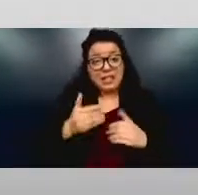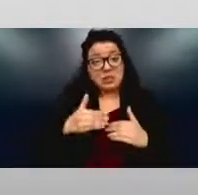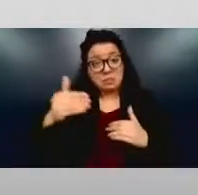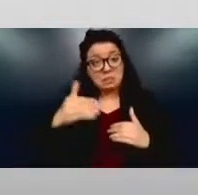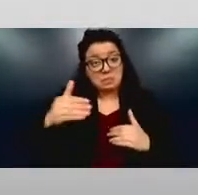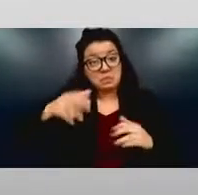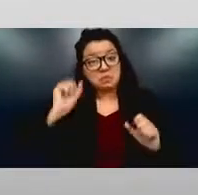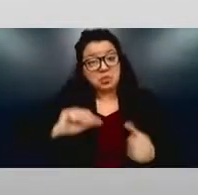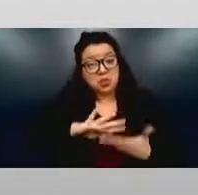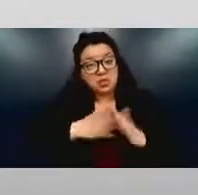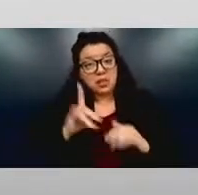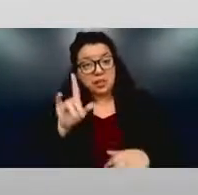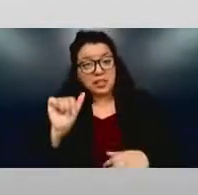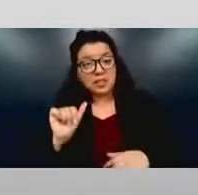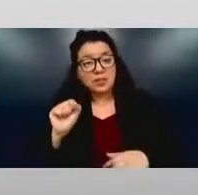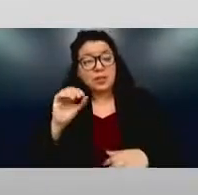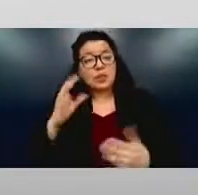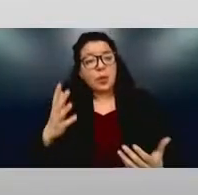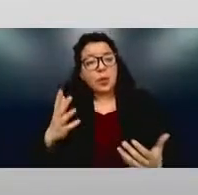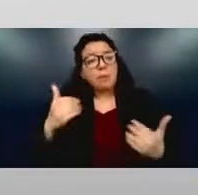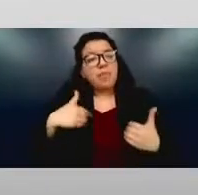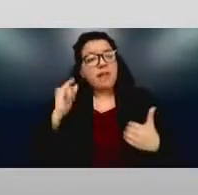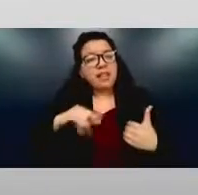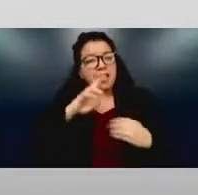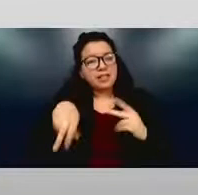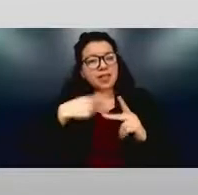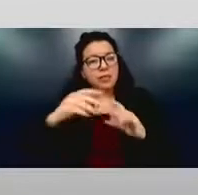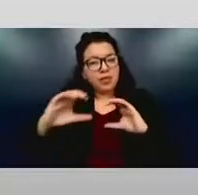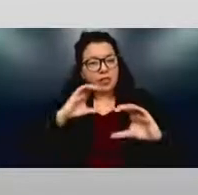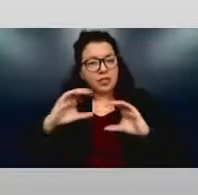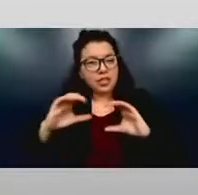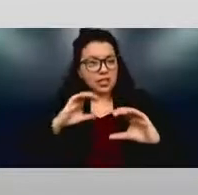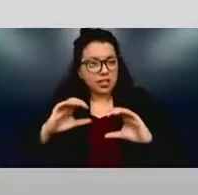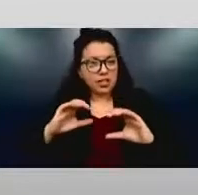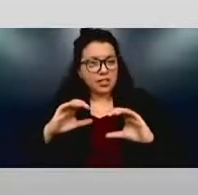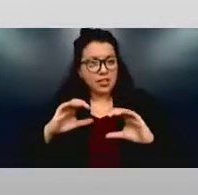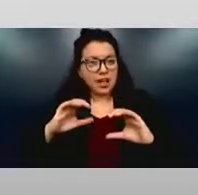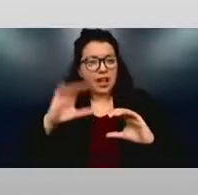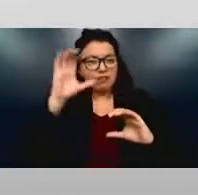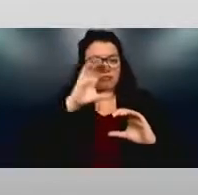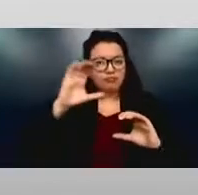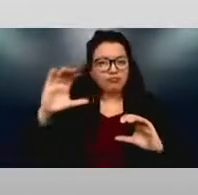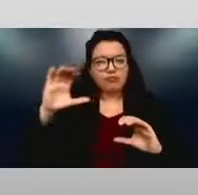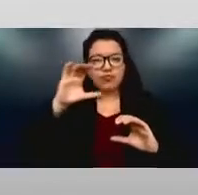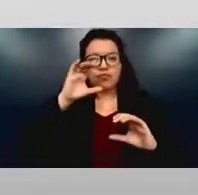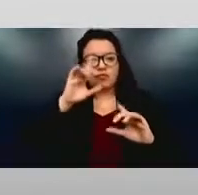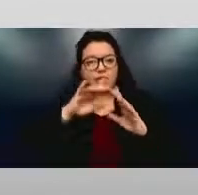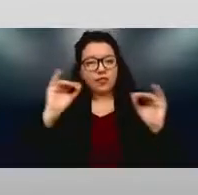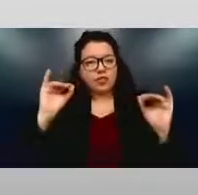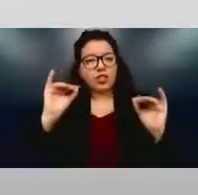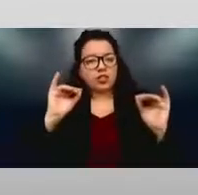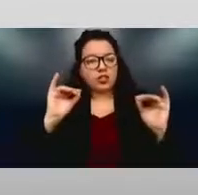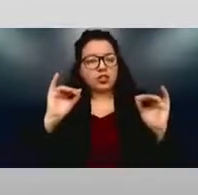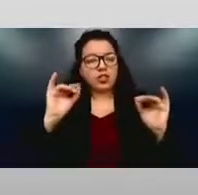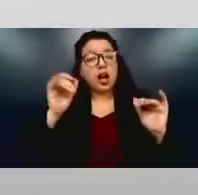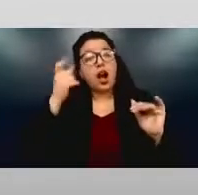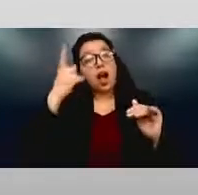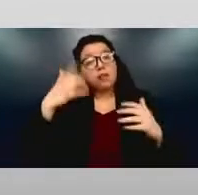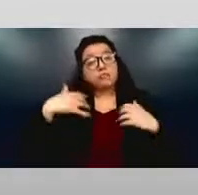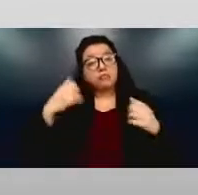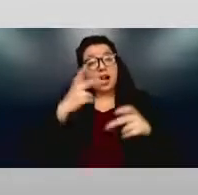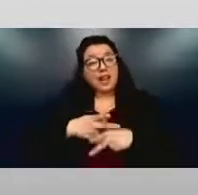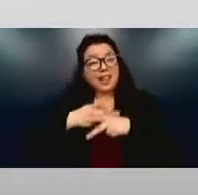conversations and diversifying who you see can also help. And then, especially with healthcare being the way it is in America, there are